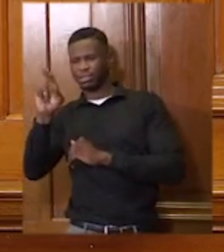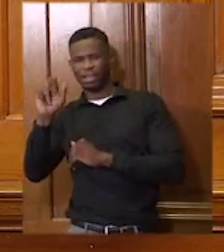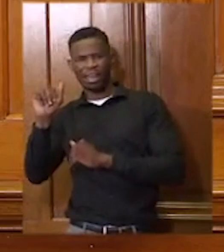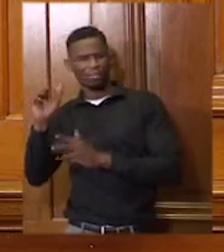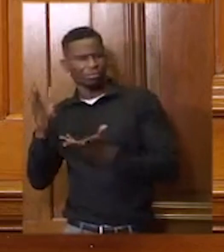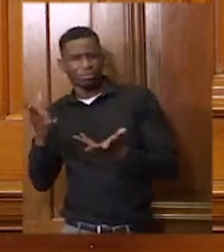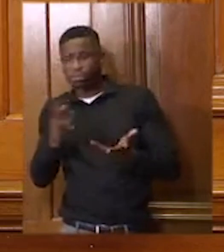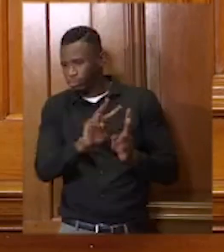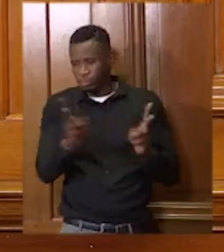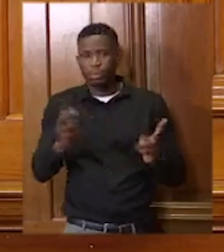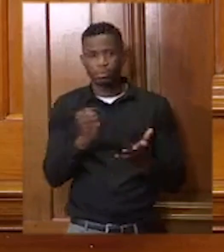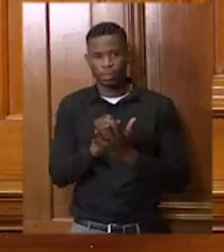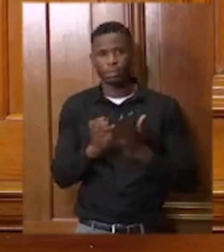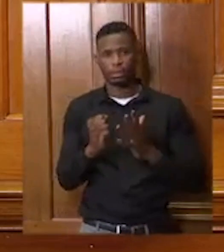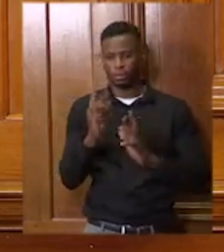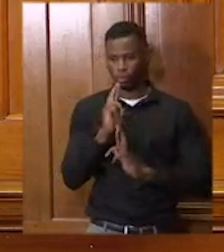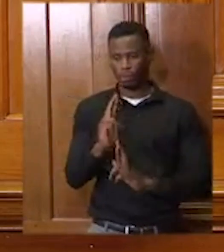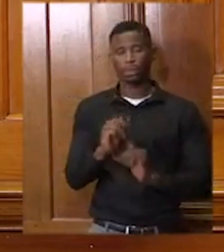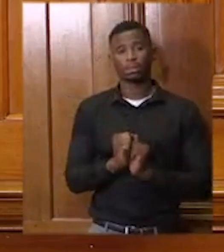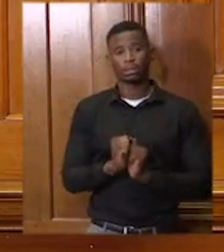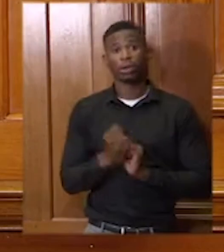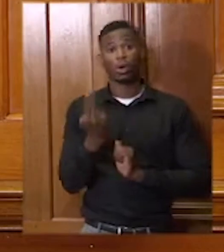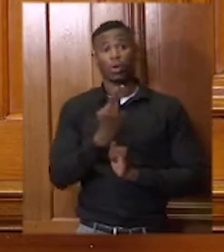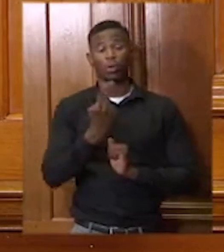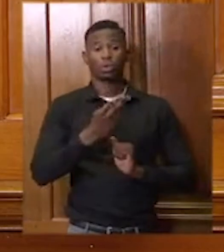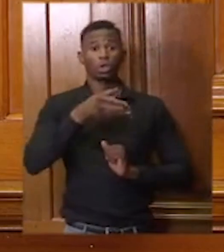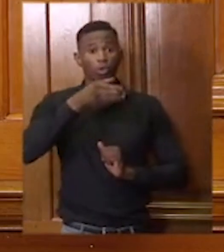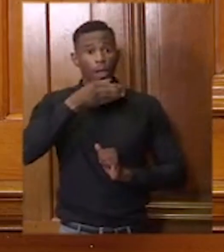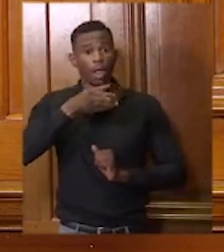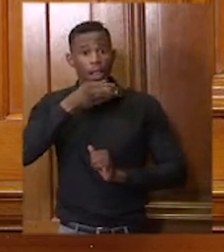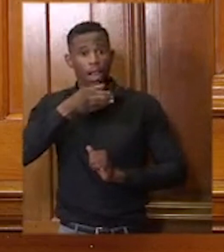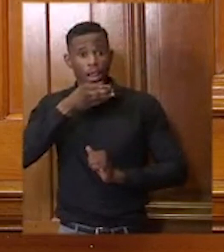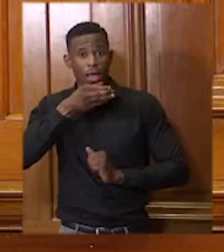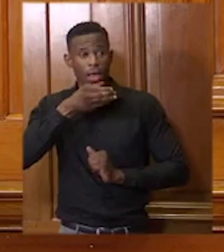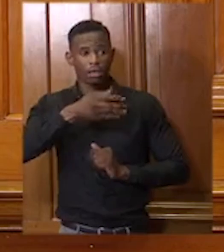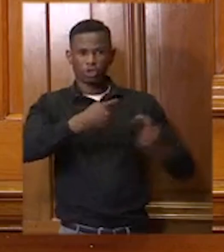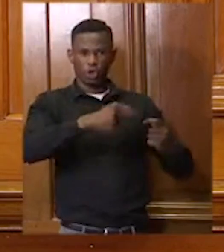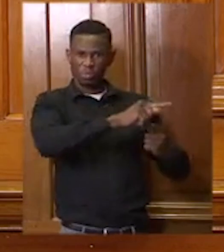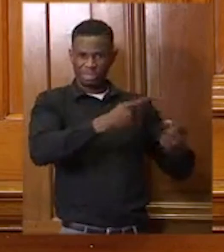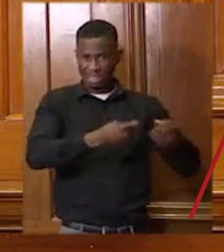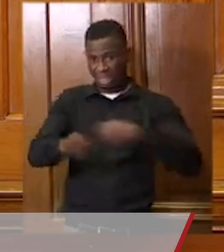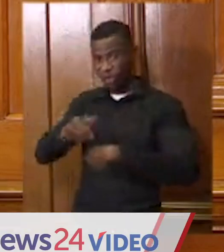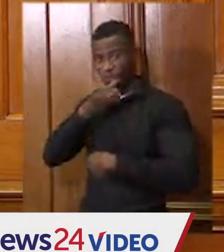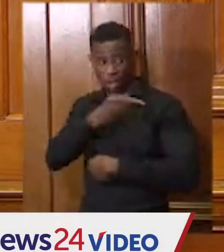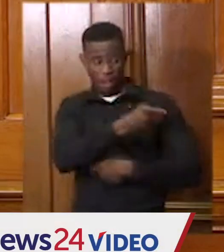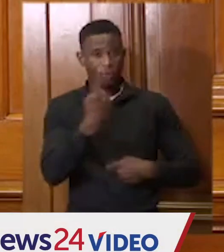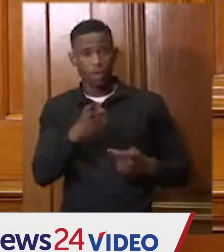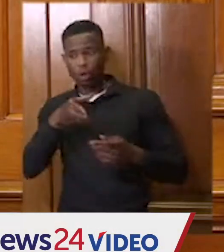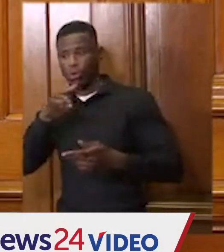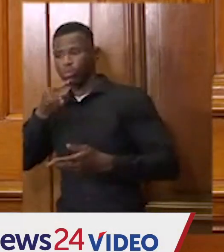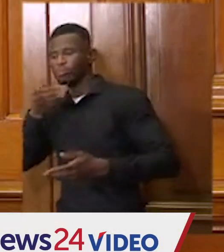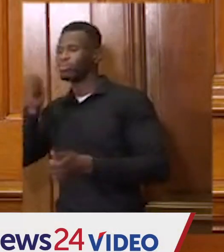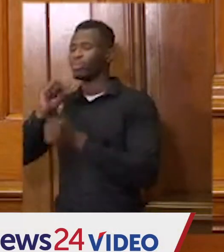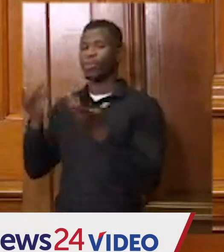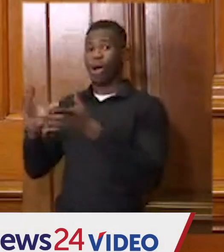The sale of alcohol from retail outlets for off-site consumption will now be